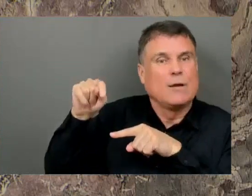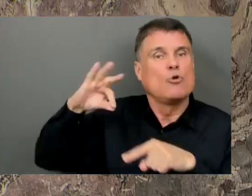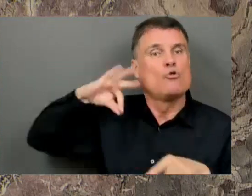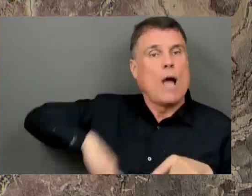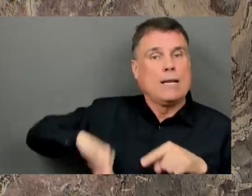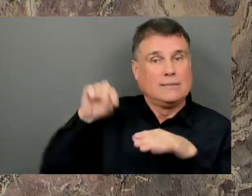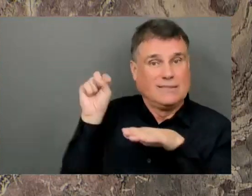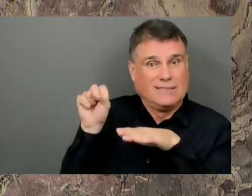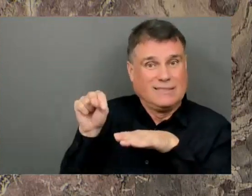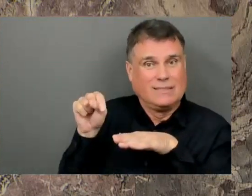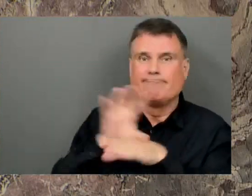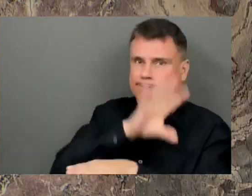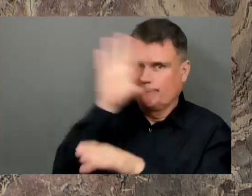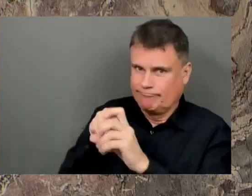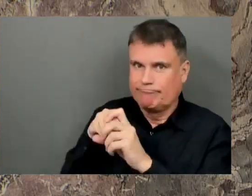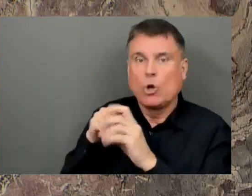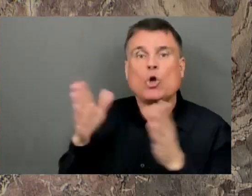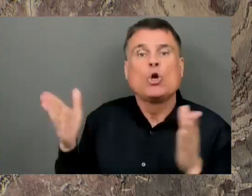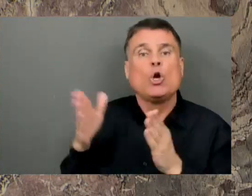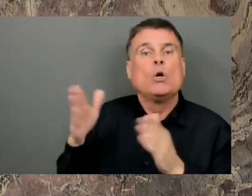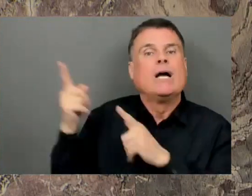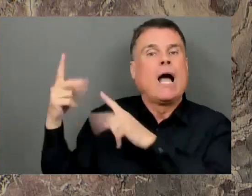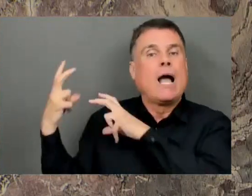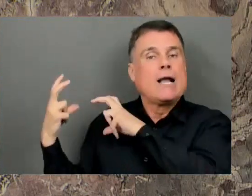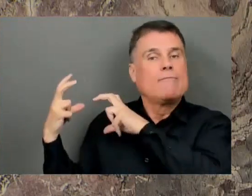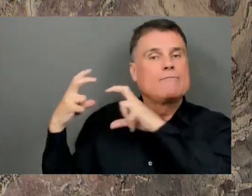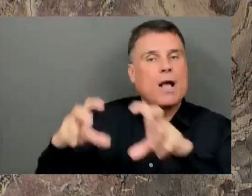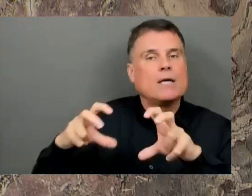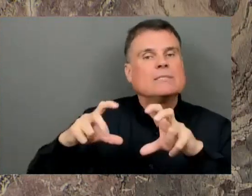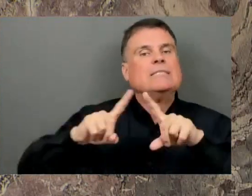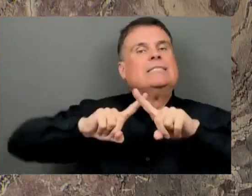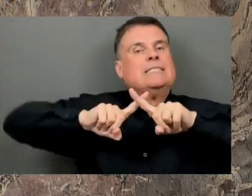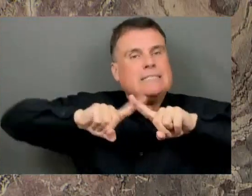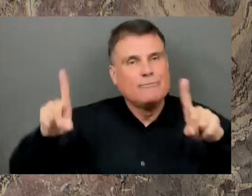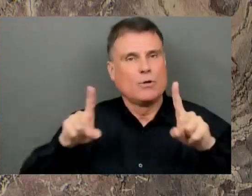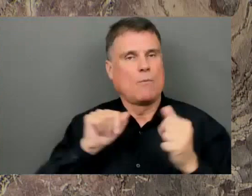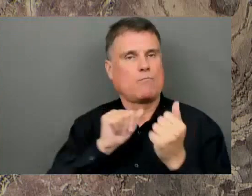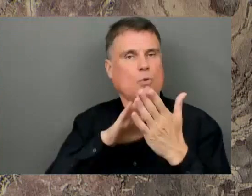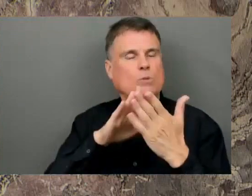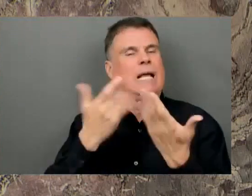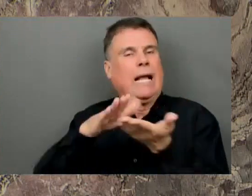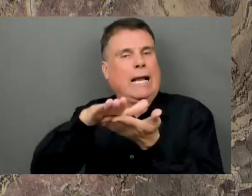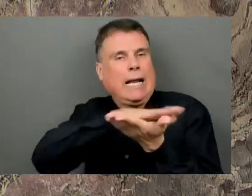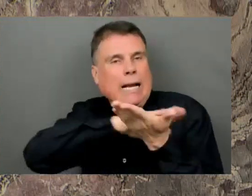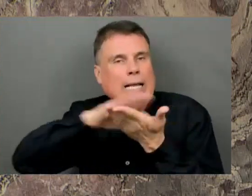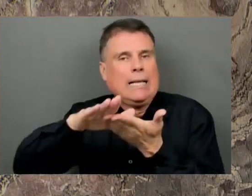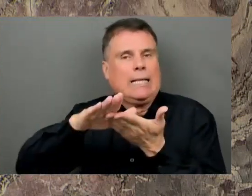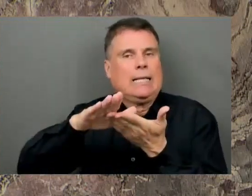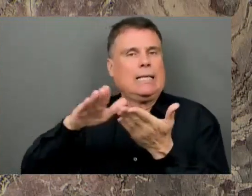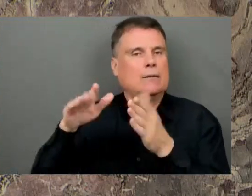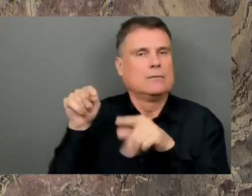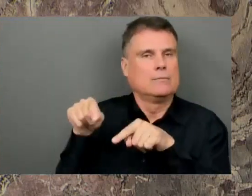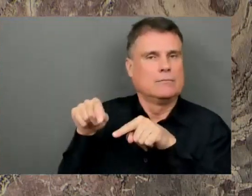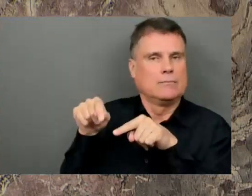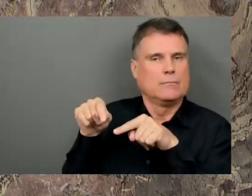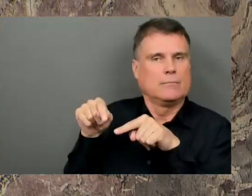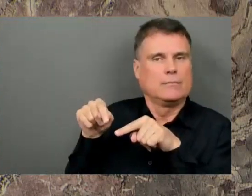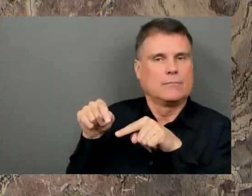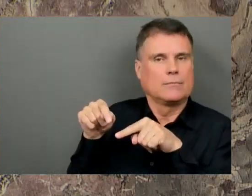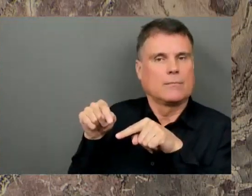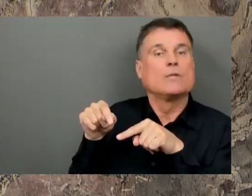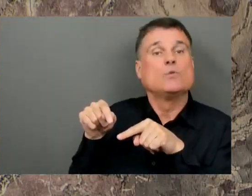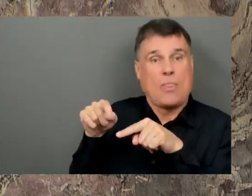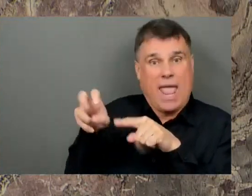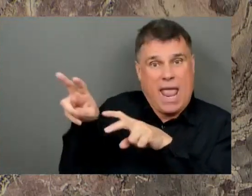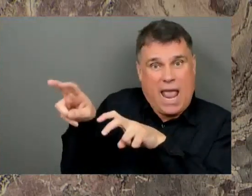alternate forms of clean energy. We are making the transition. We are working on it. We have a Clean Energy and Major Projects office.